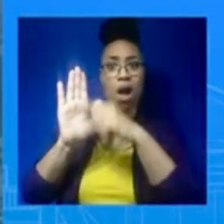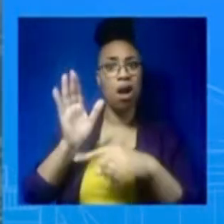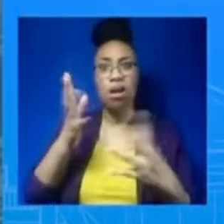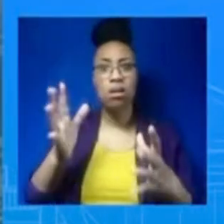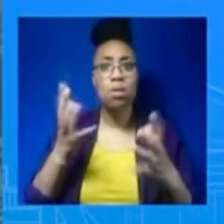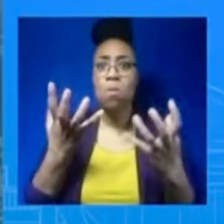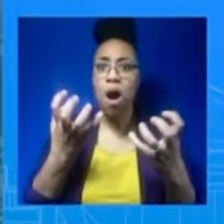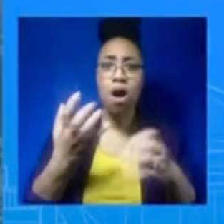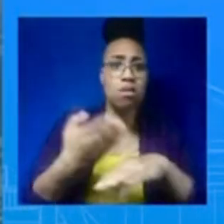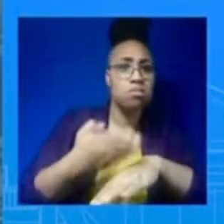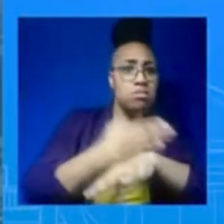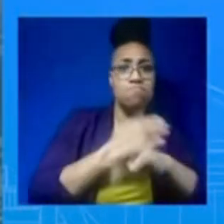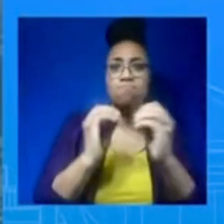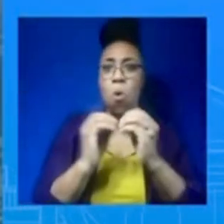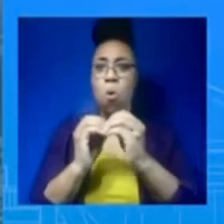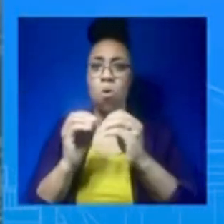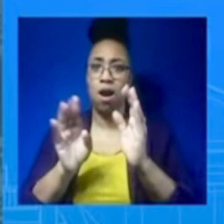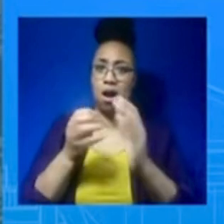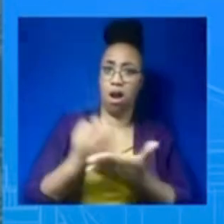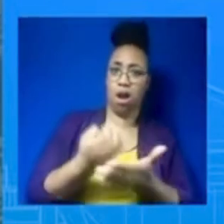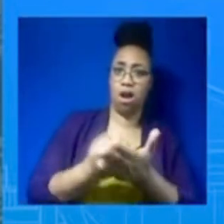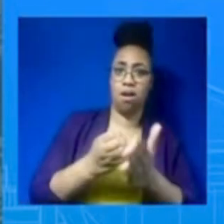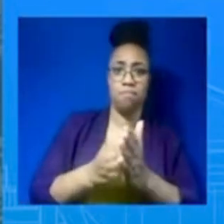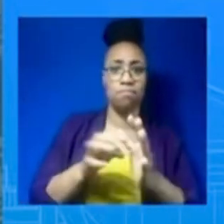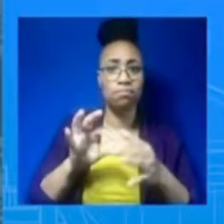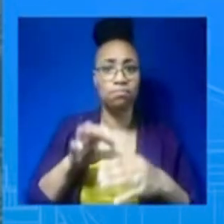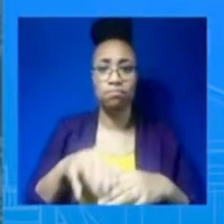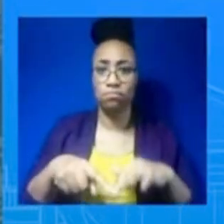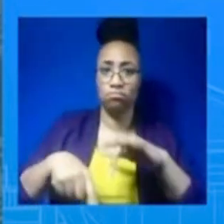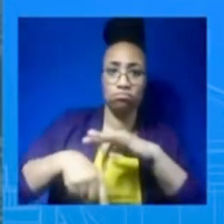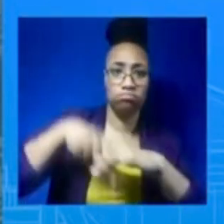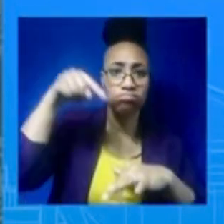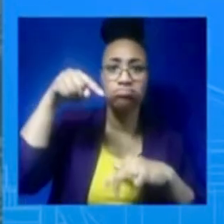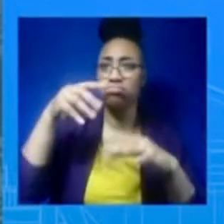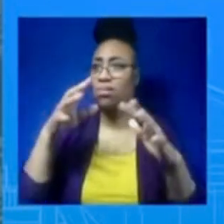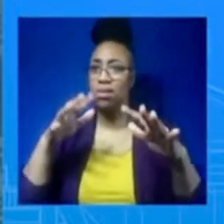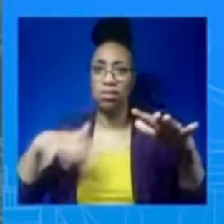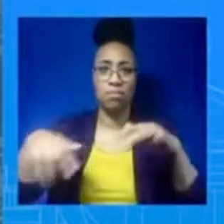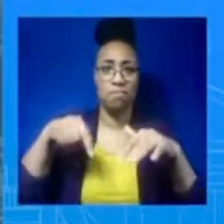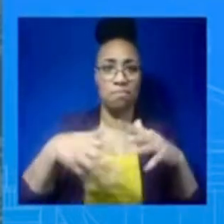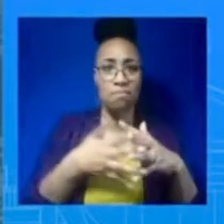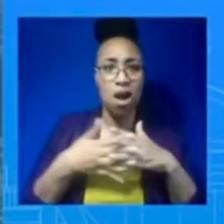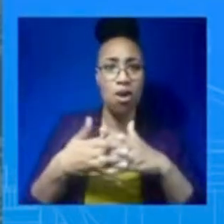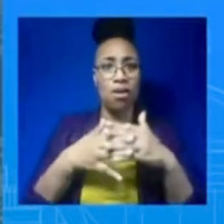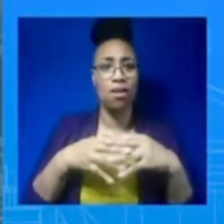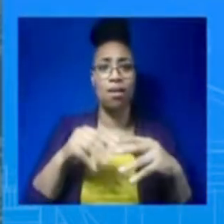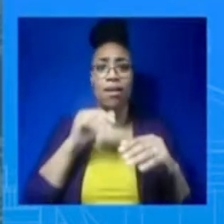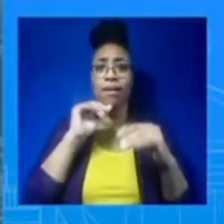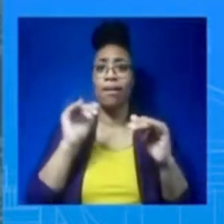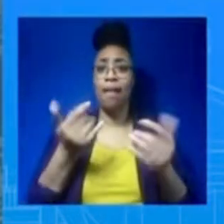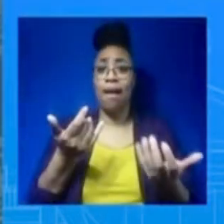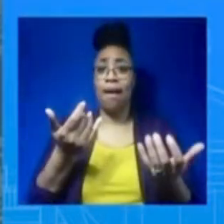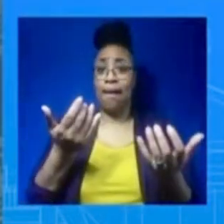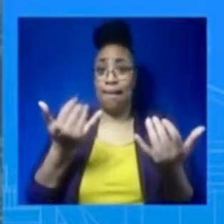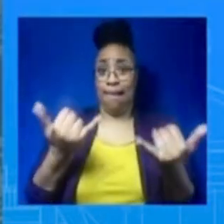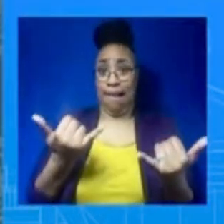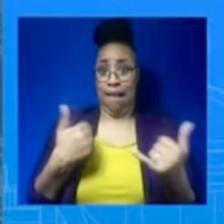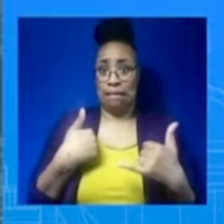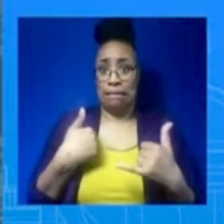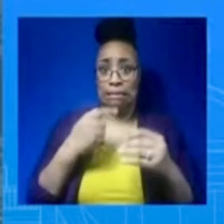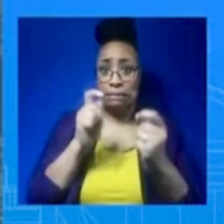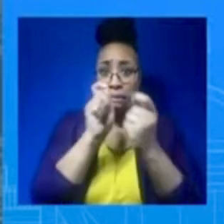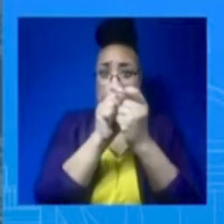going to get into, you know, into too many details there. As you know, it's the Federal Reserve, so we're always trying to be really mindful